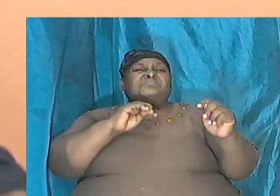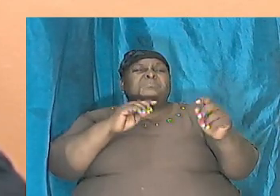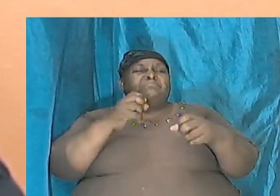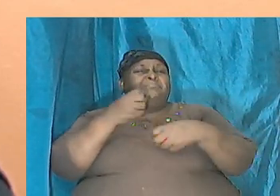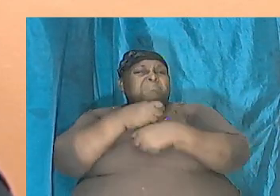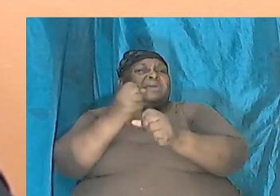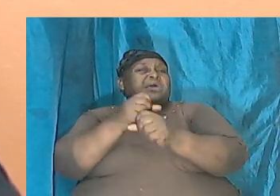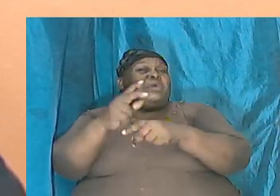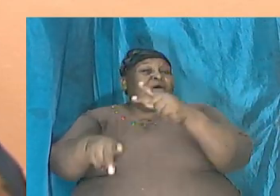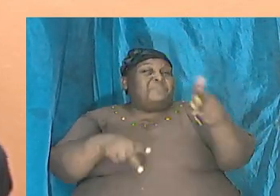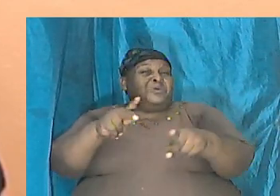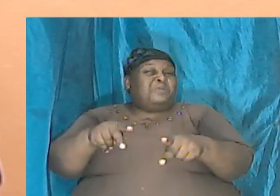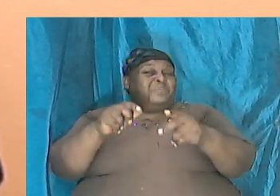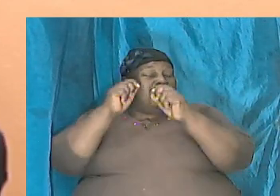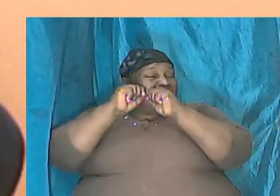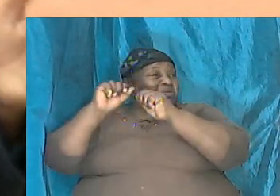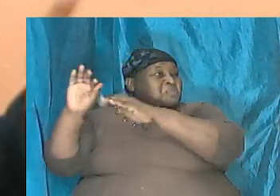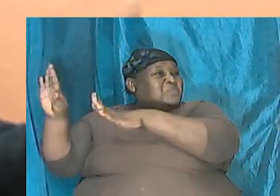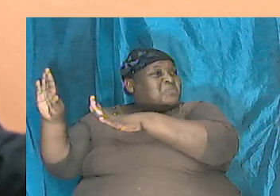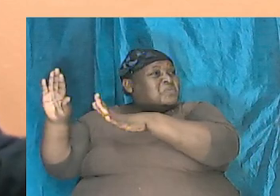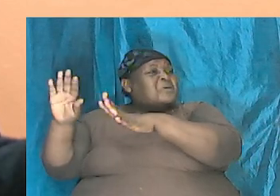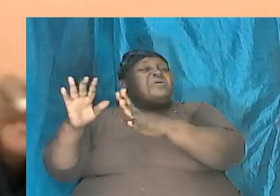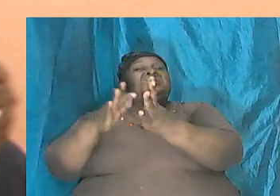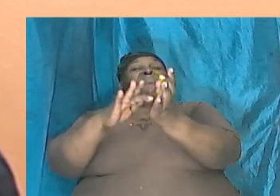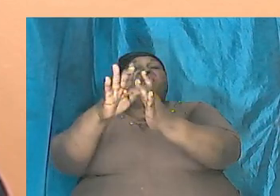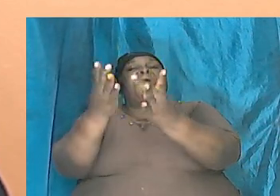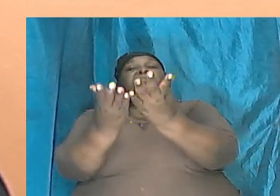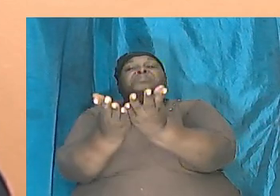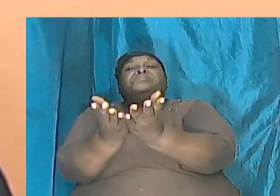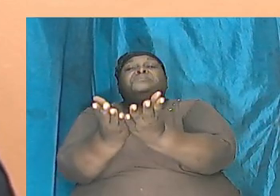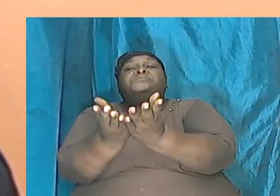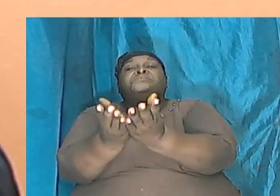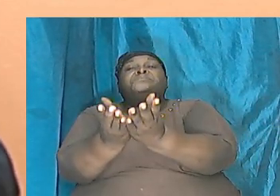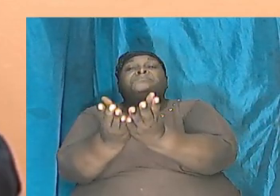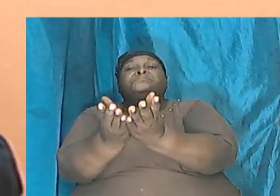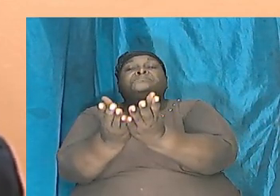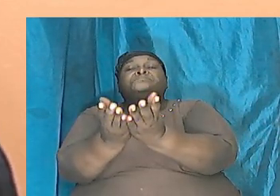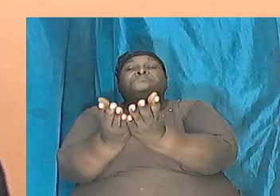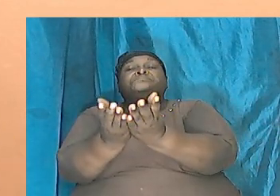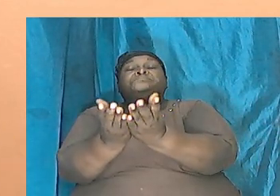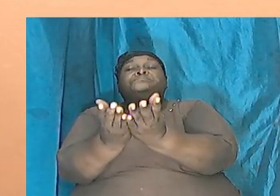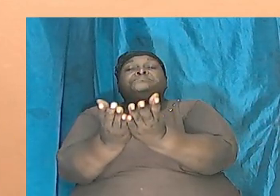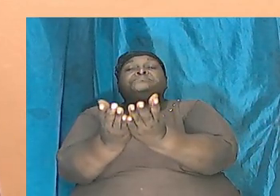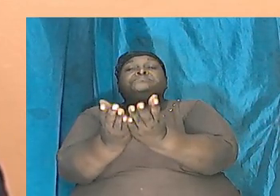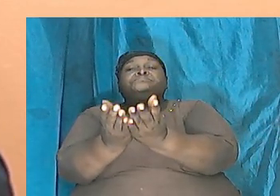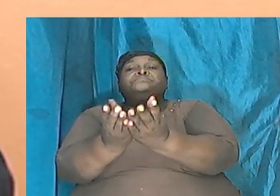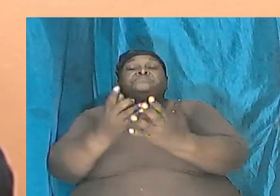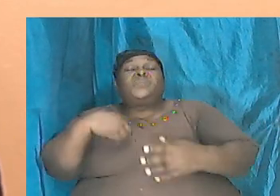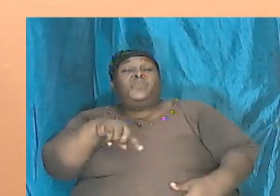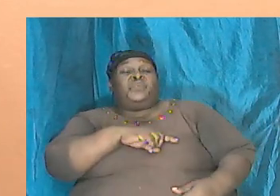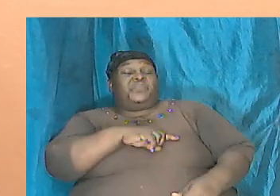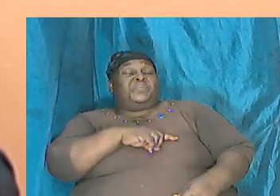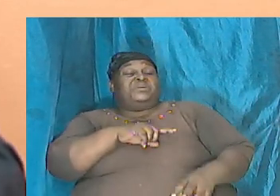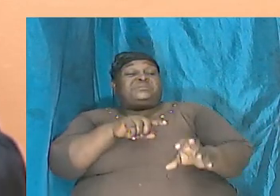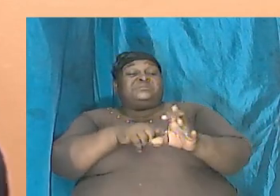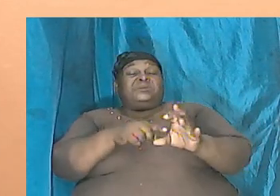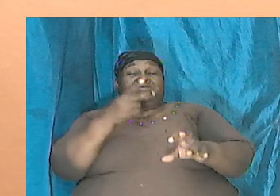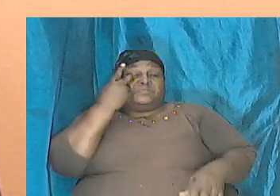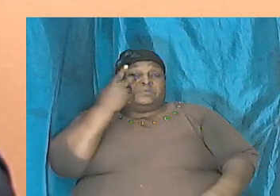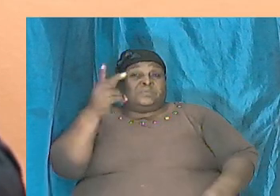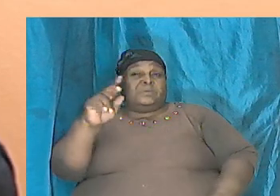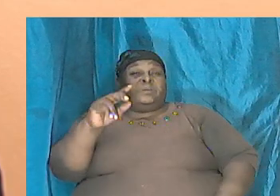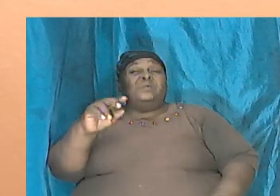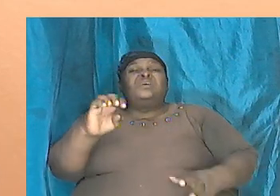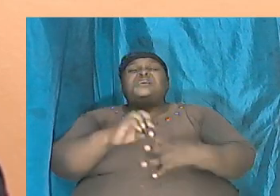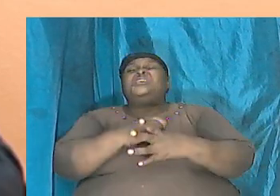have taken the time and we have kind of looked at the spread of Genesis and we started to see even